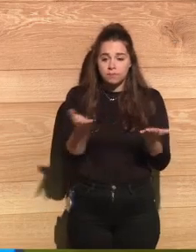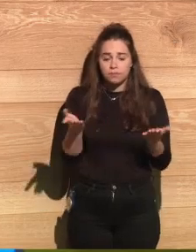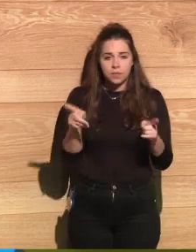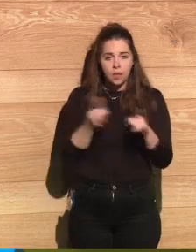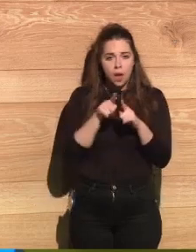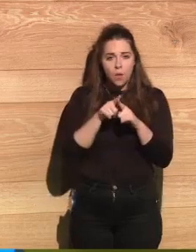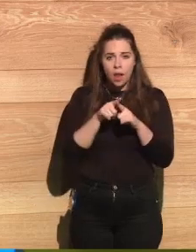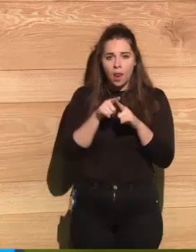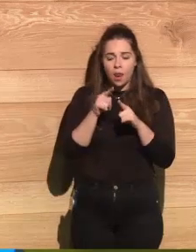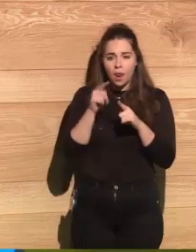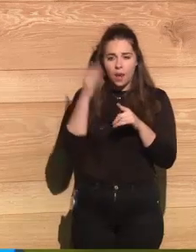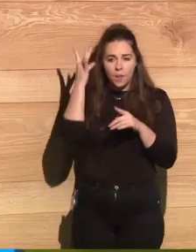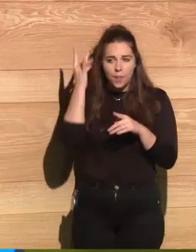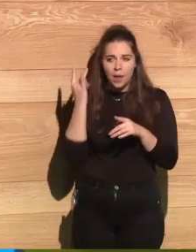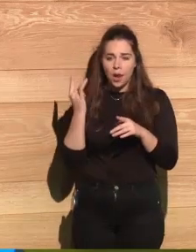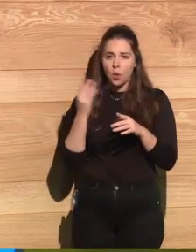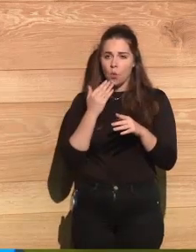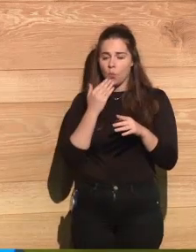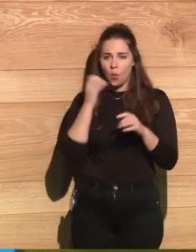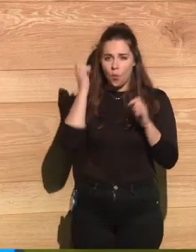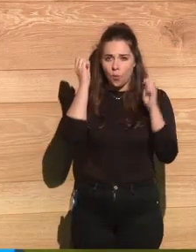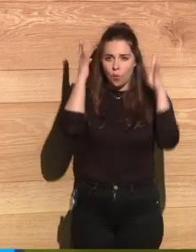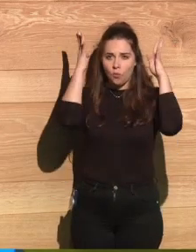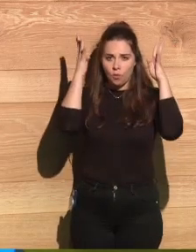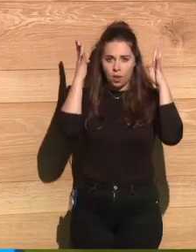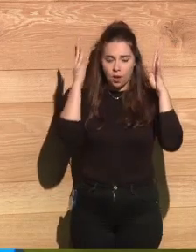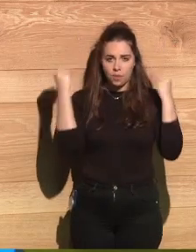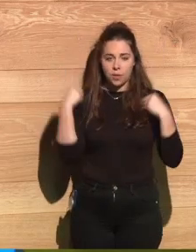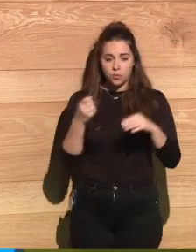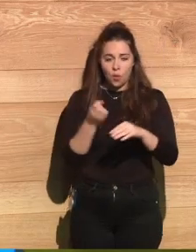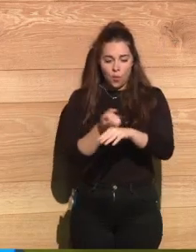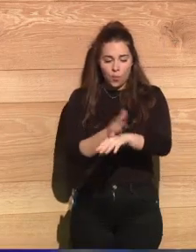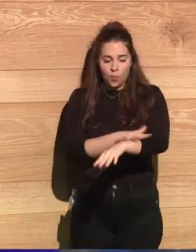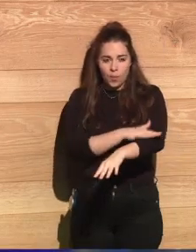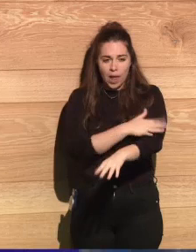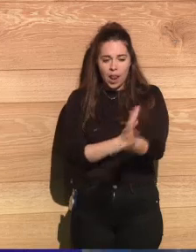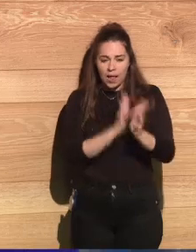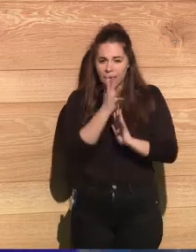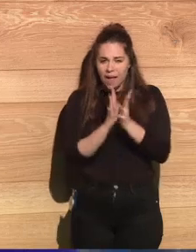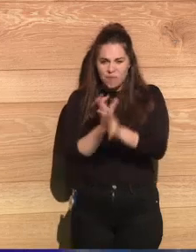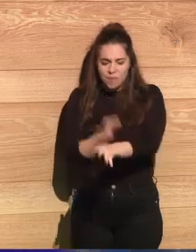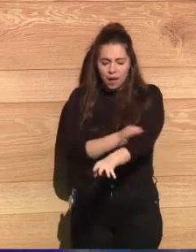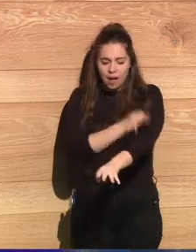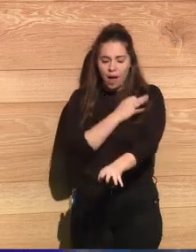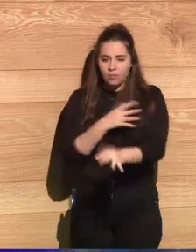skin. The bodies were covered with blood and